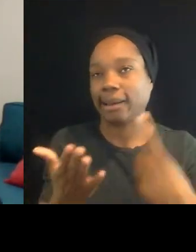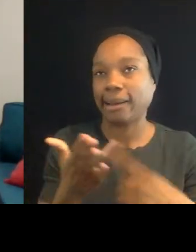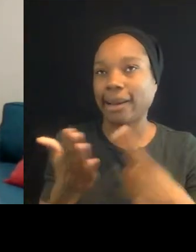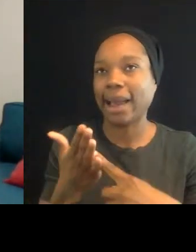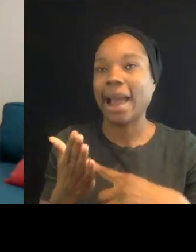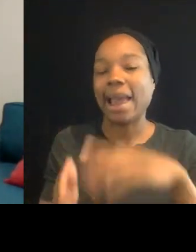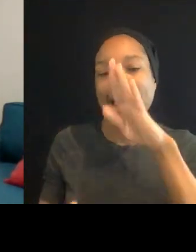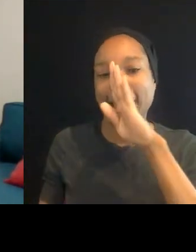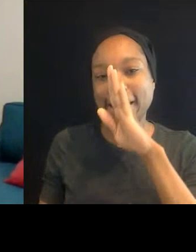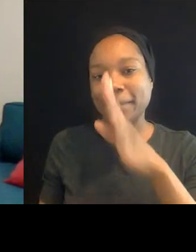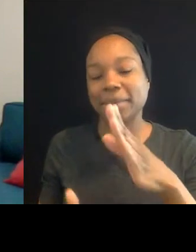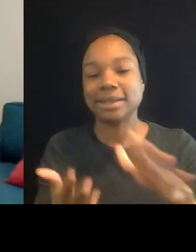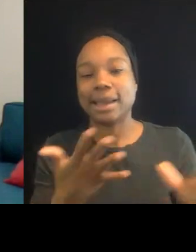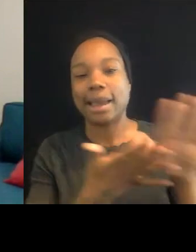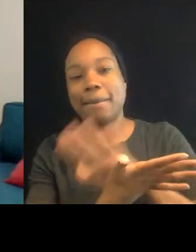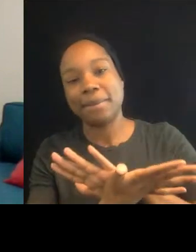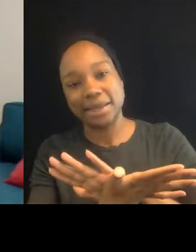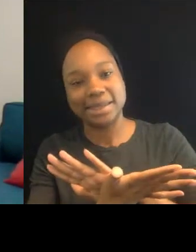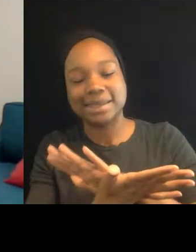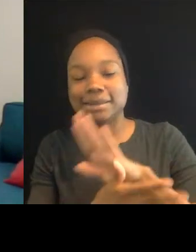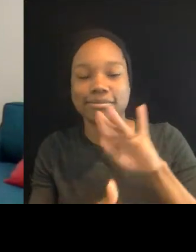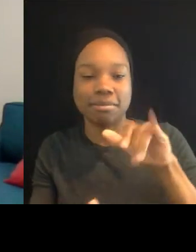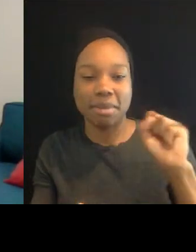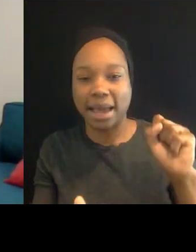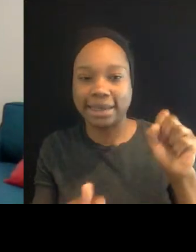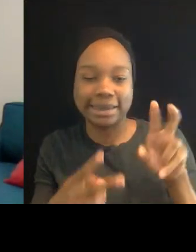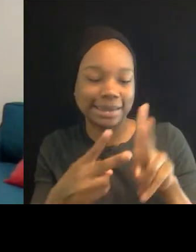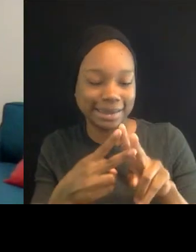about implicit bias and explicit biases.